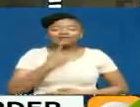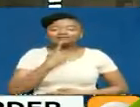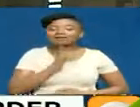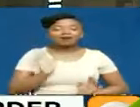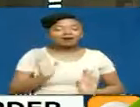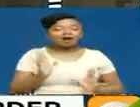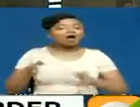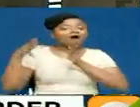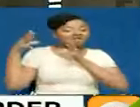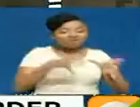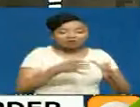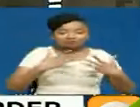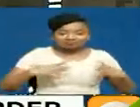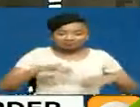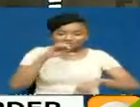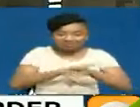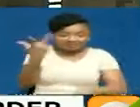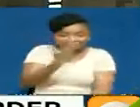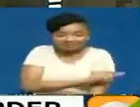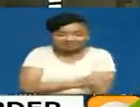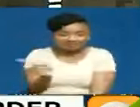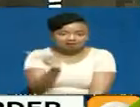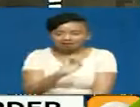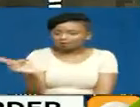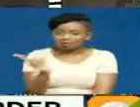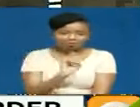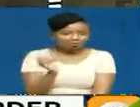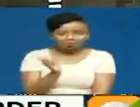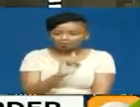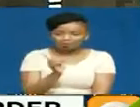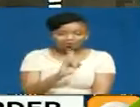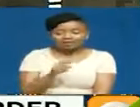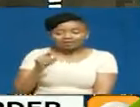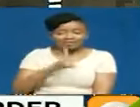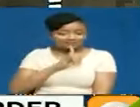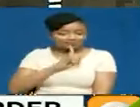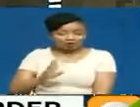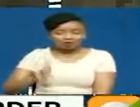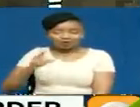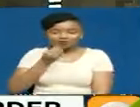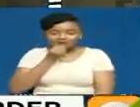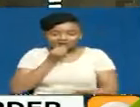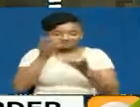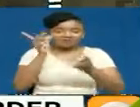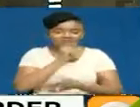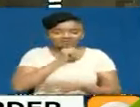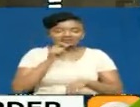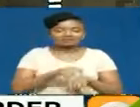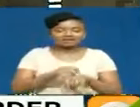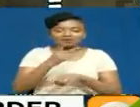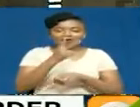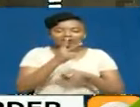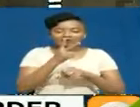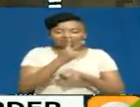that no one should be forced to take the COVID-19 jab. The president's order coming a day after the expiry of the August